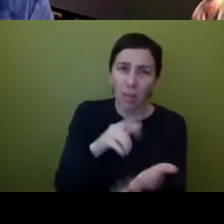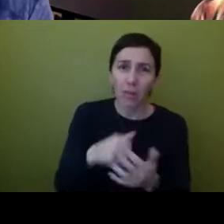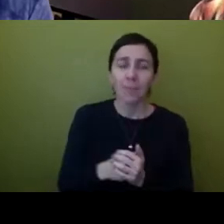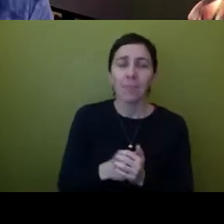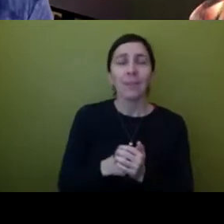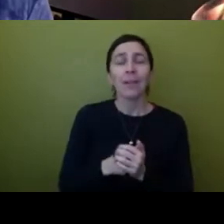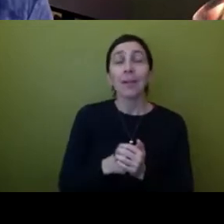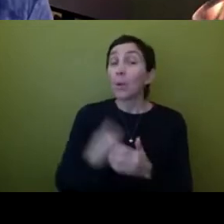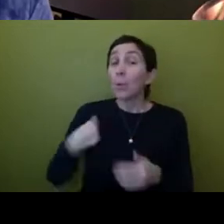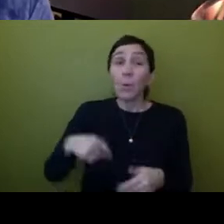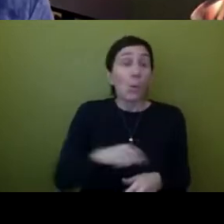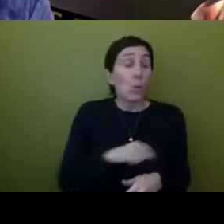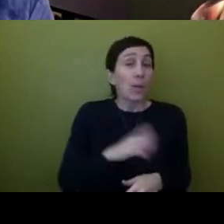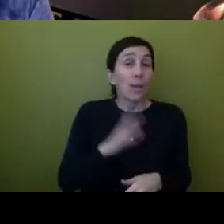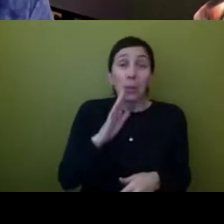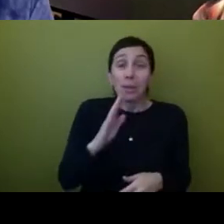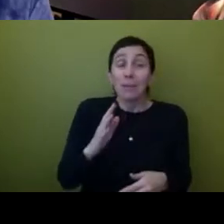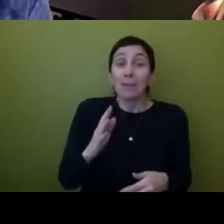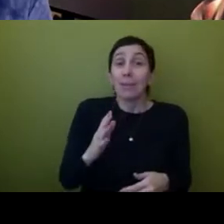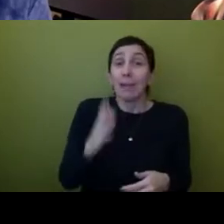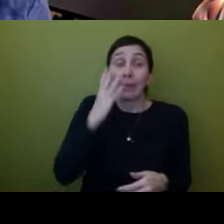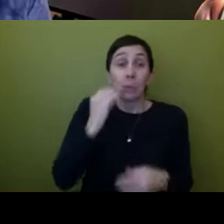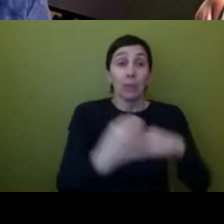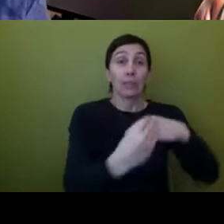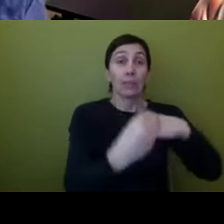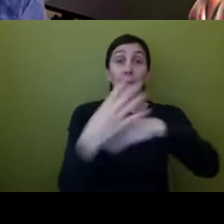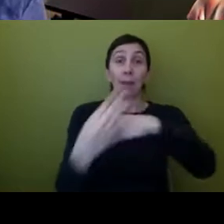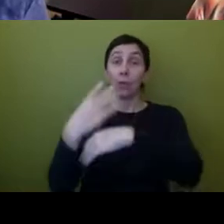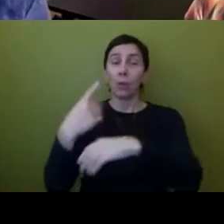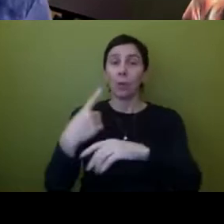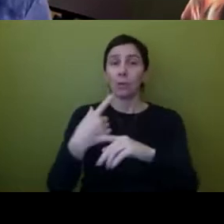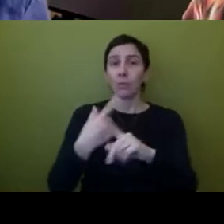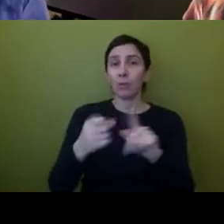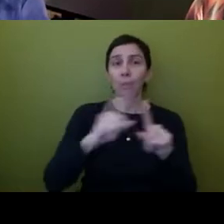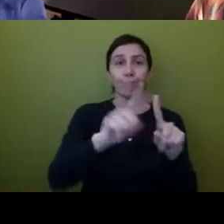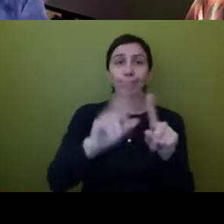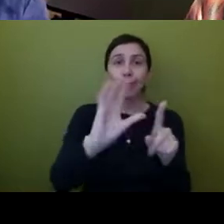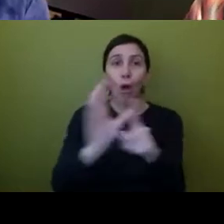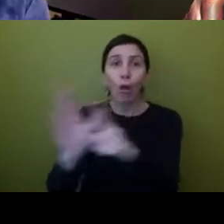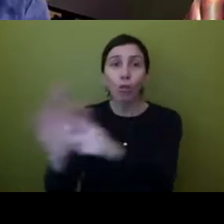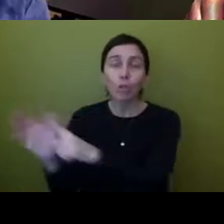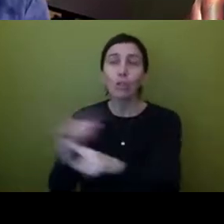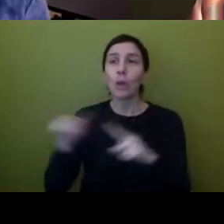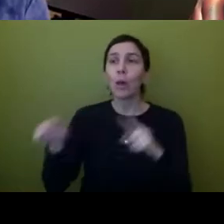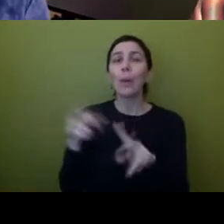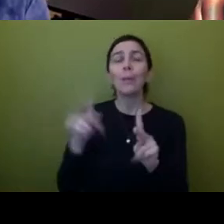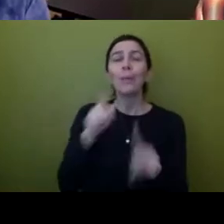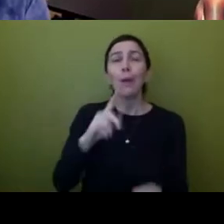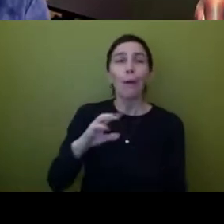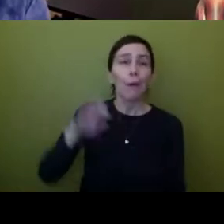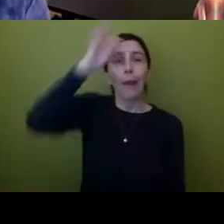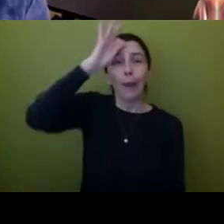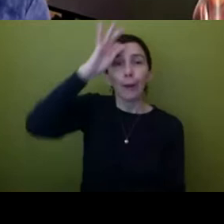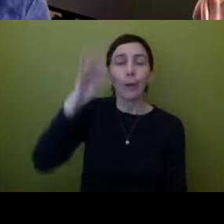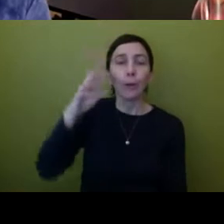we can call out um ignorance and uh and power that's